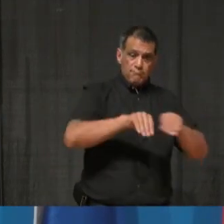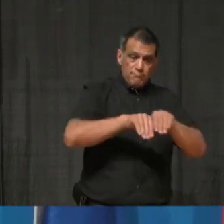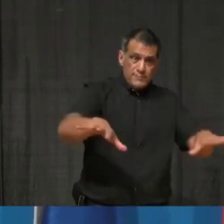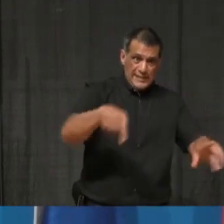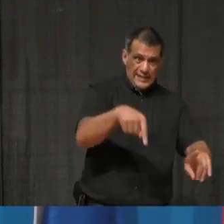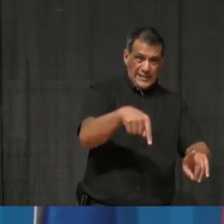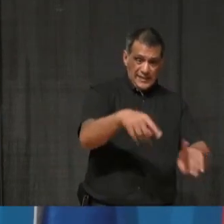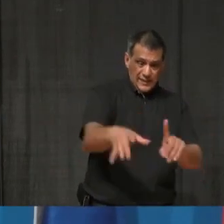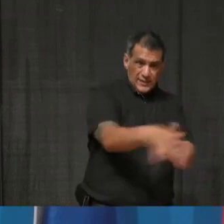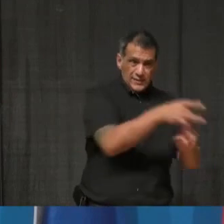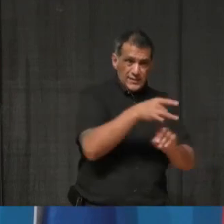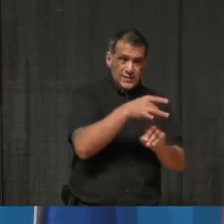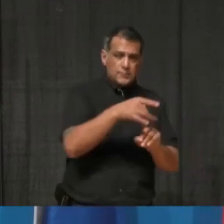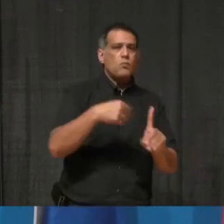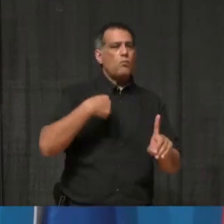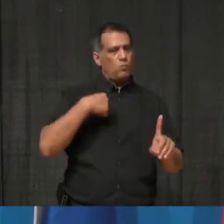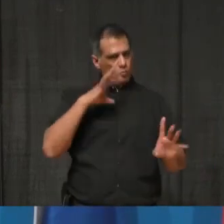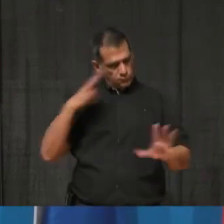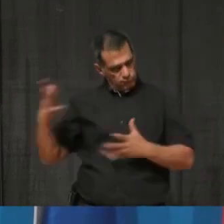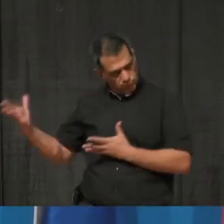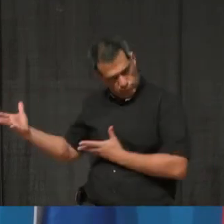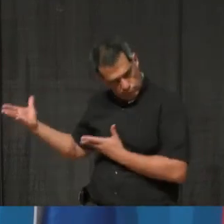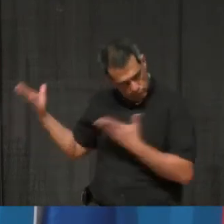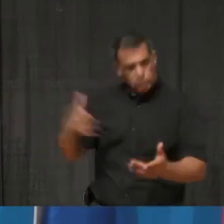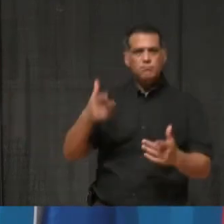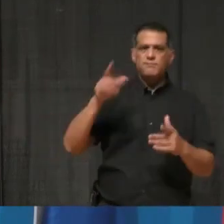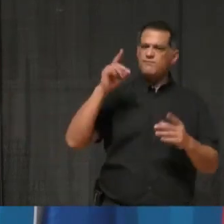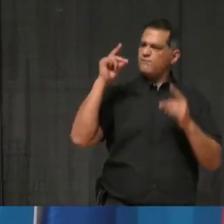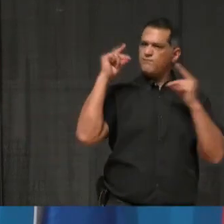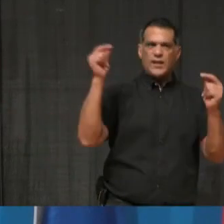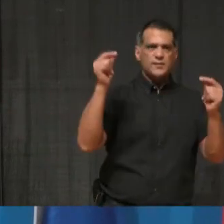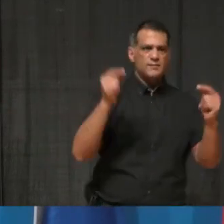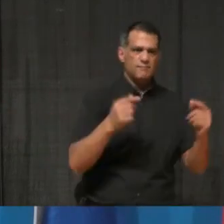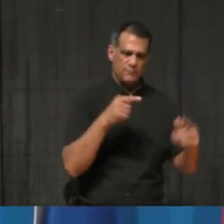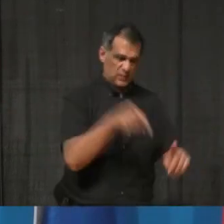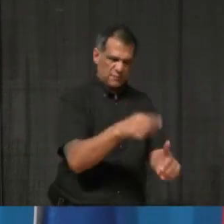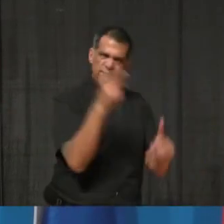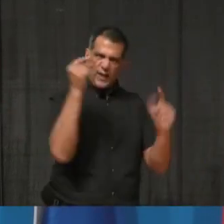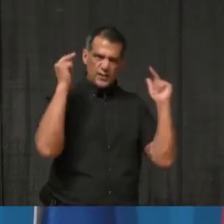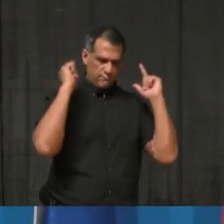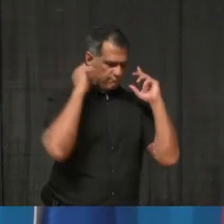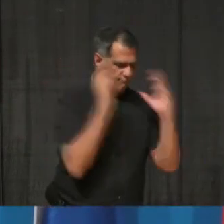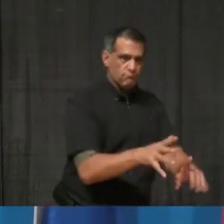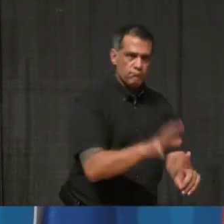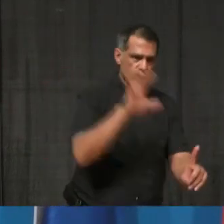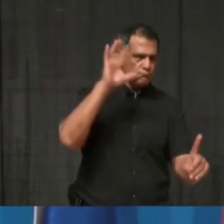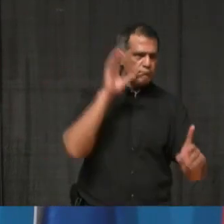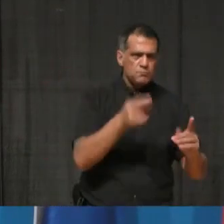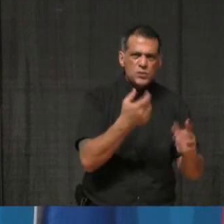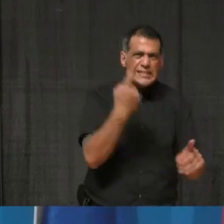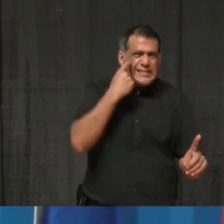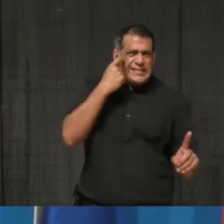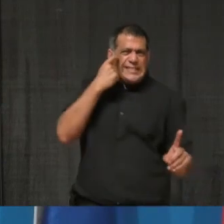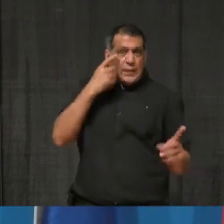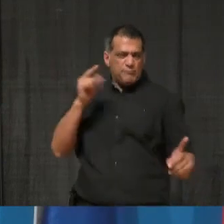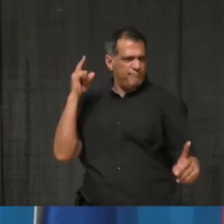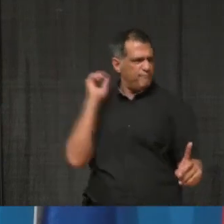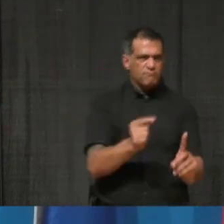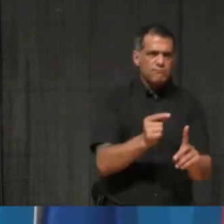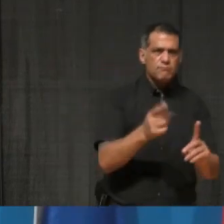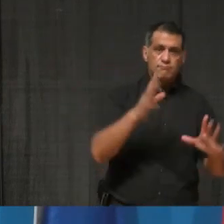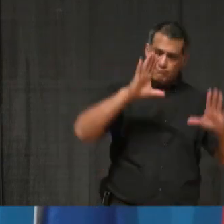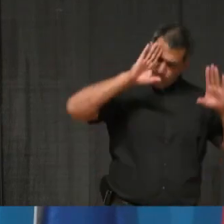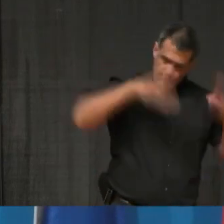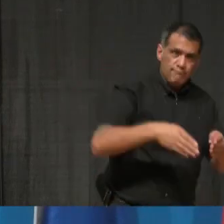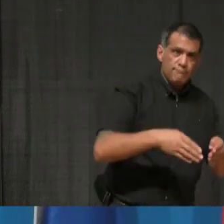recommend certainly that rapid testing be deployed. As you heard from my remarks today, the focus is really